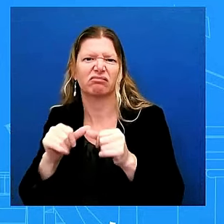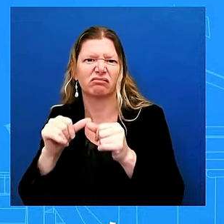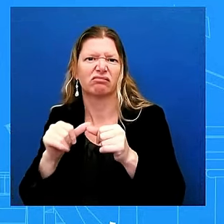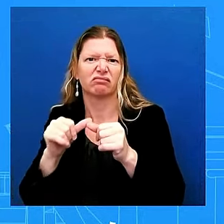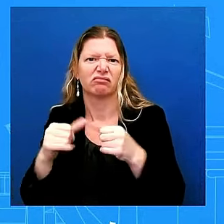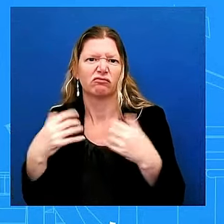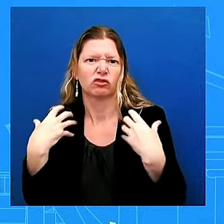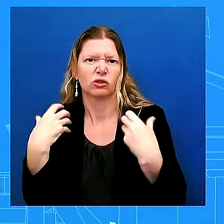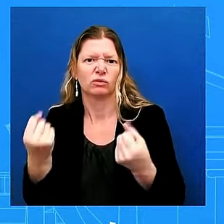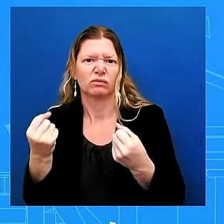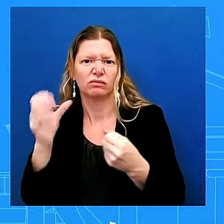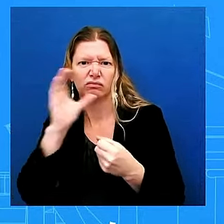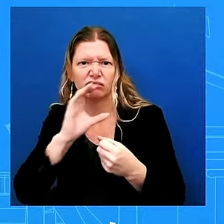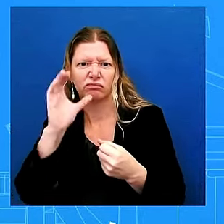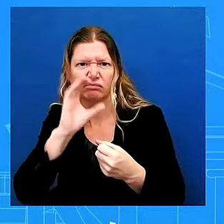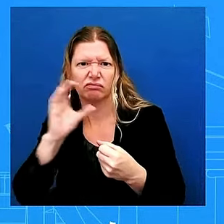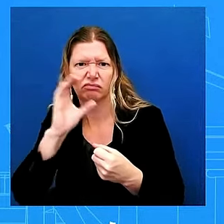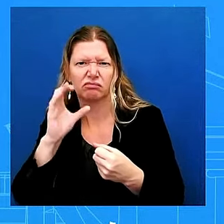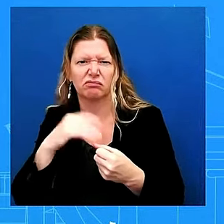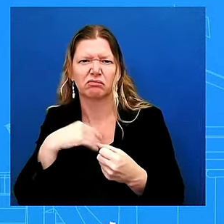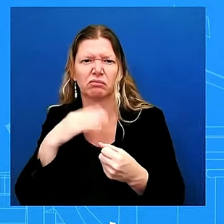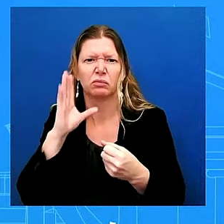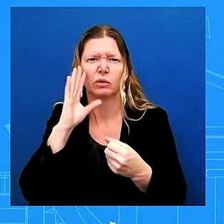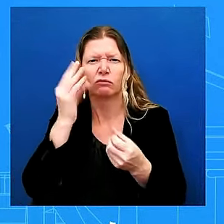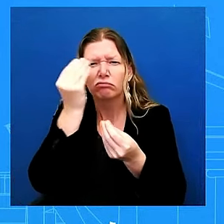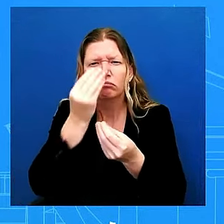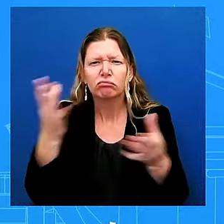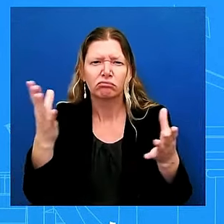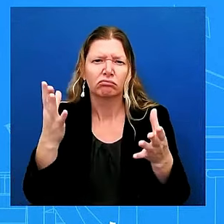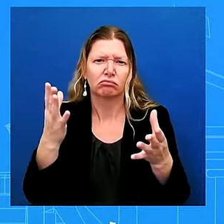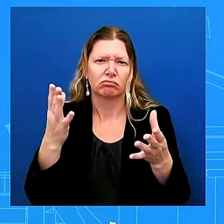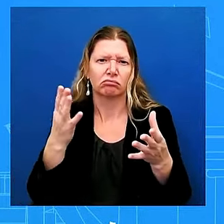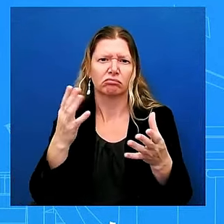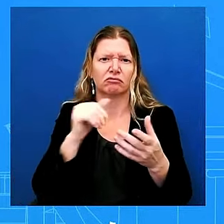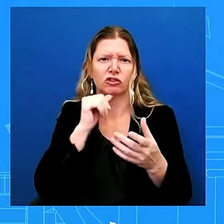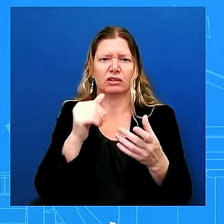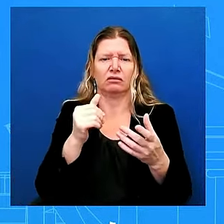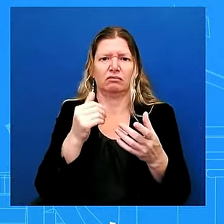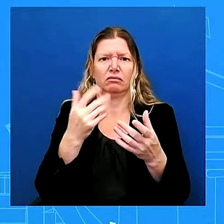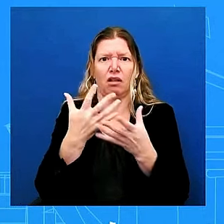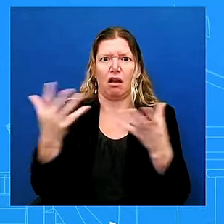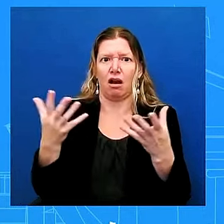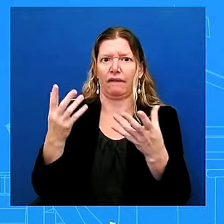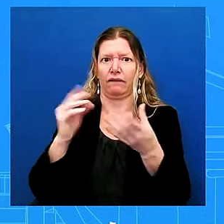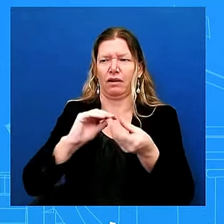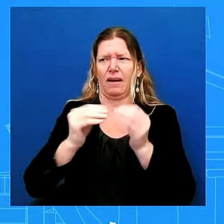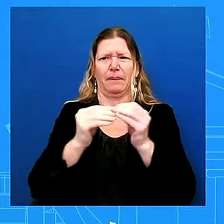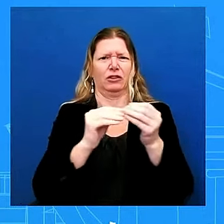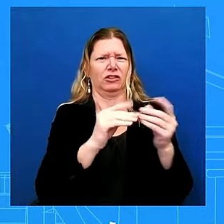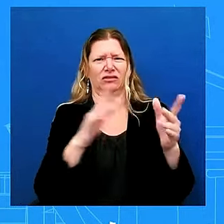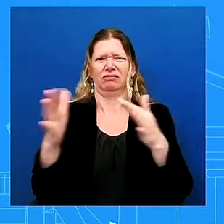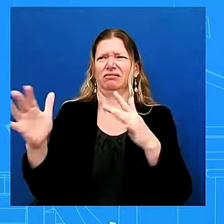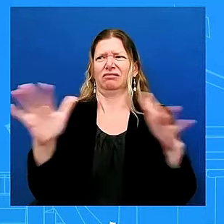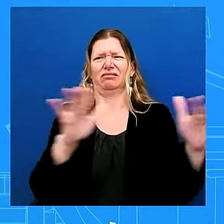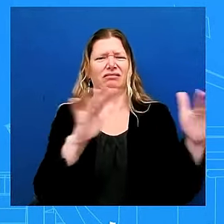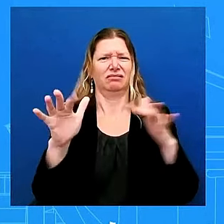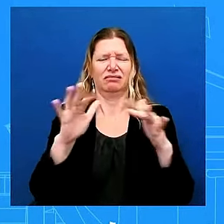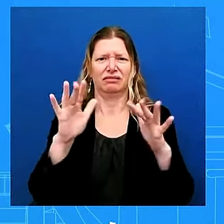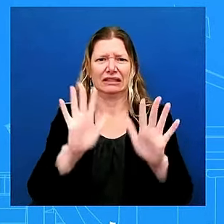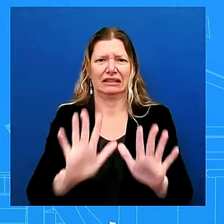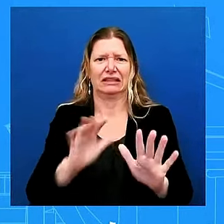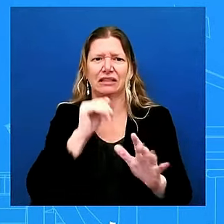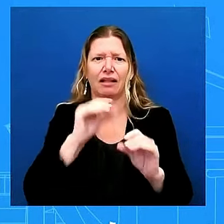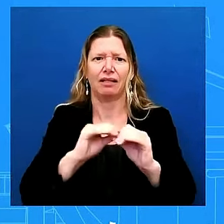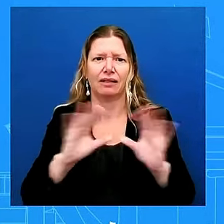lot of reporting that doesn't add up about the numbers and so while we may see the numbers go up as